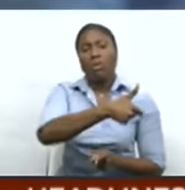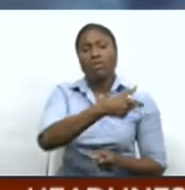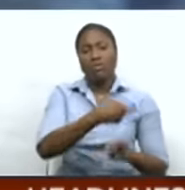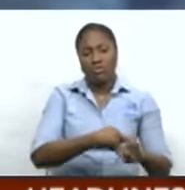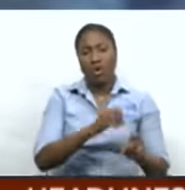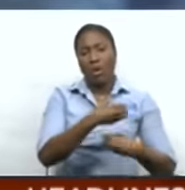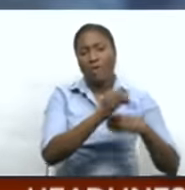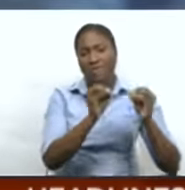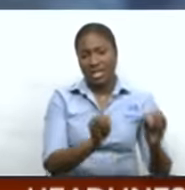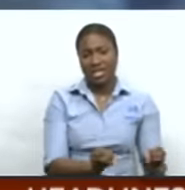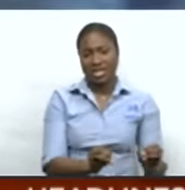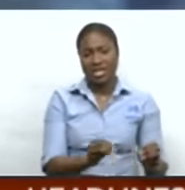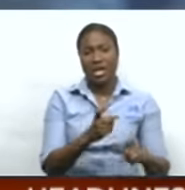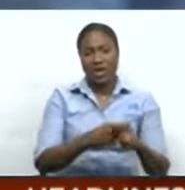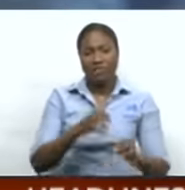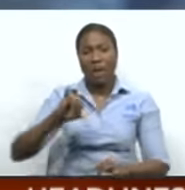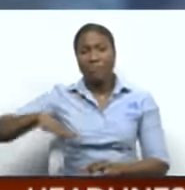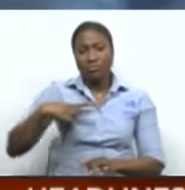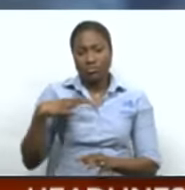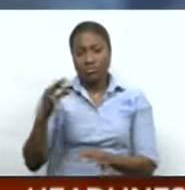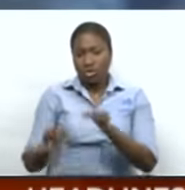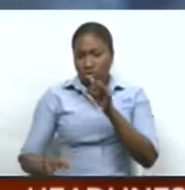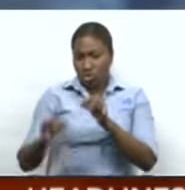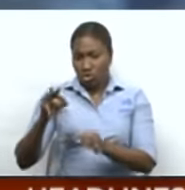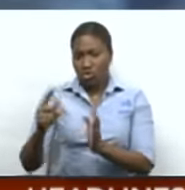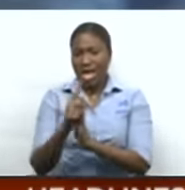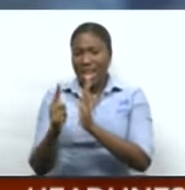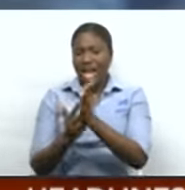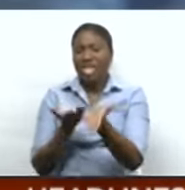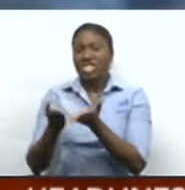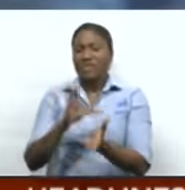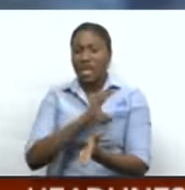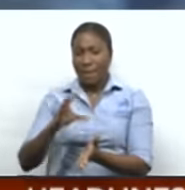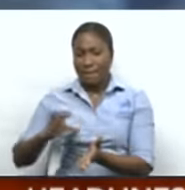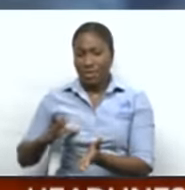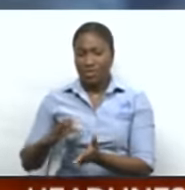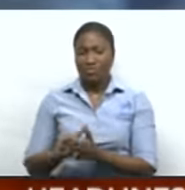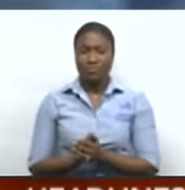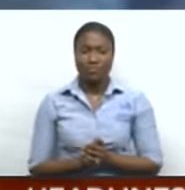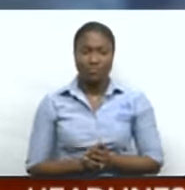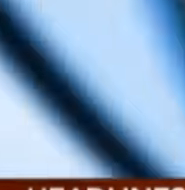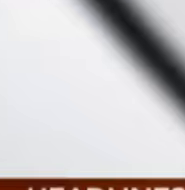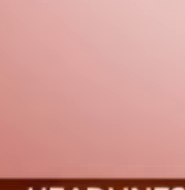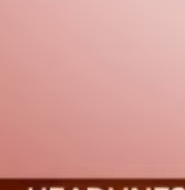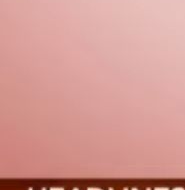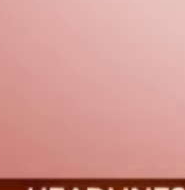out of office by the Judicial and Legal Service Commission headed by the Chief Justice.